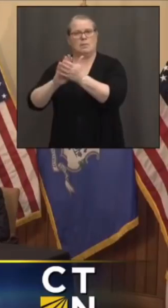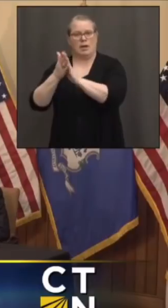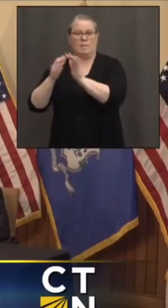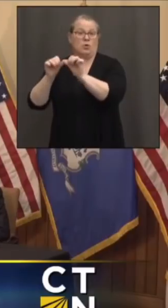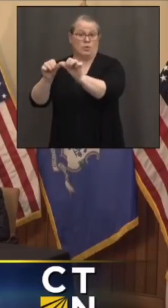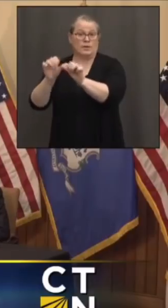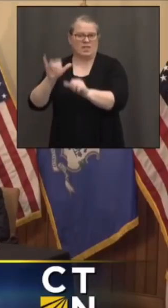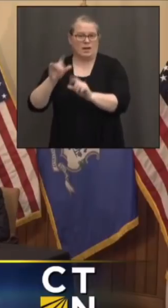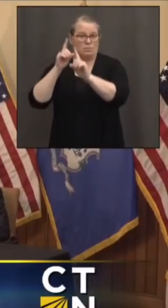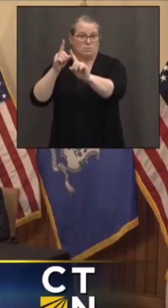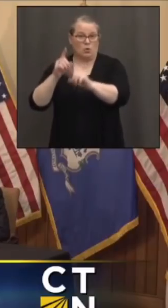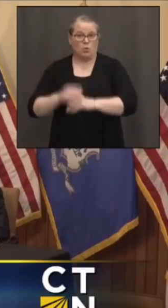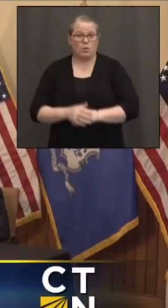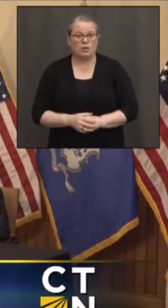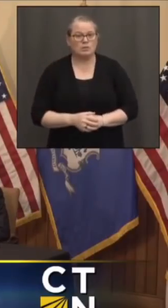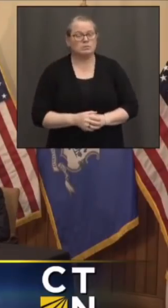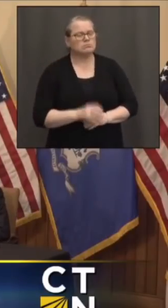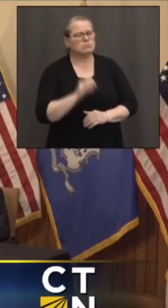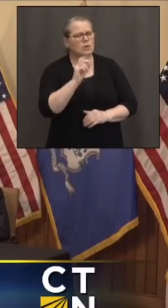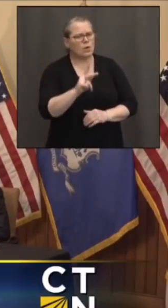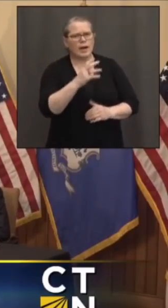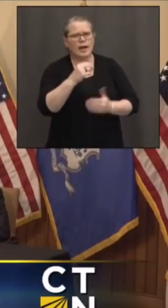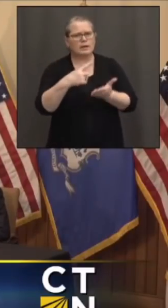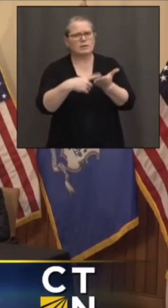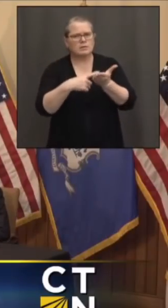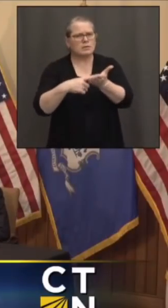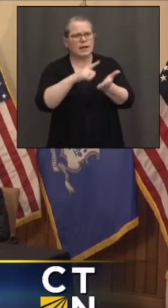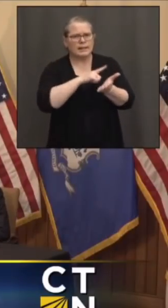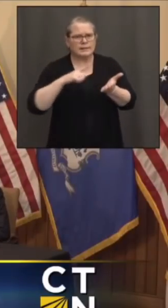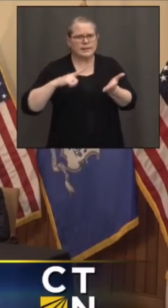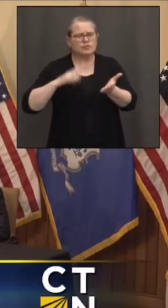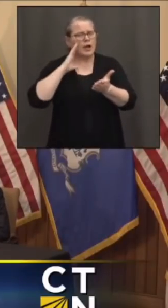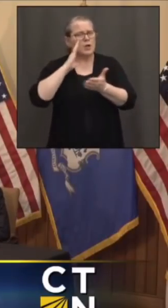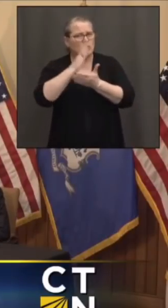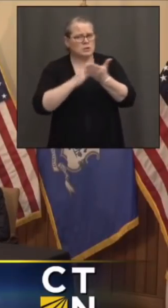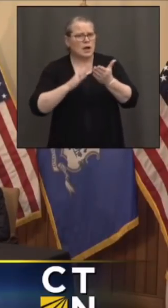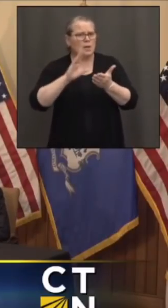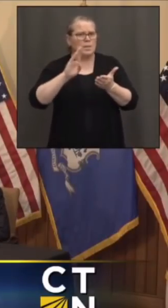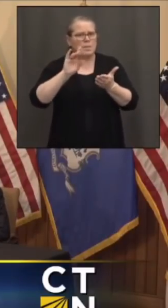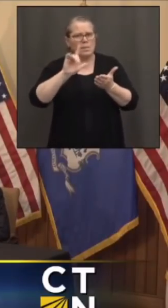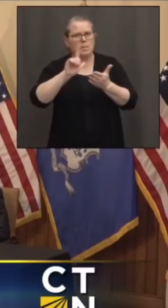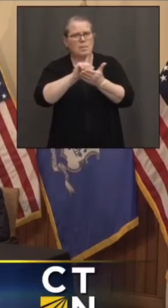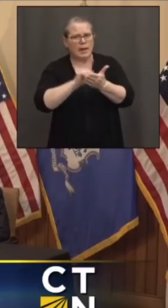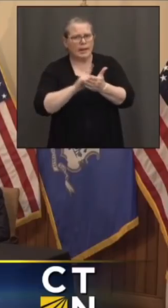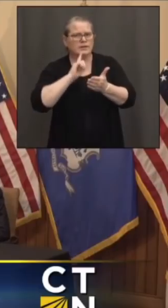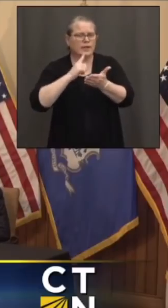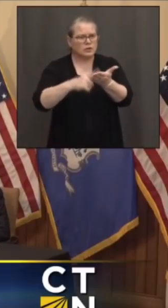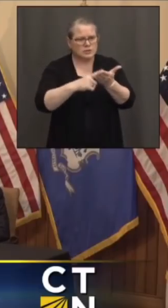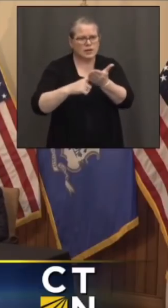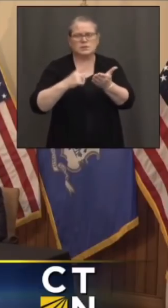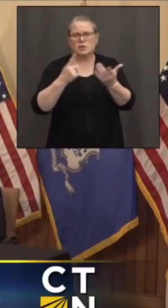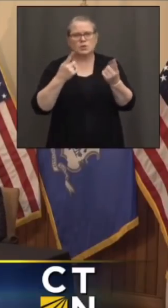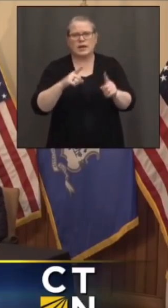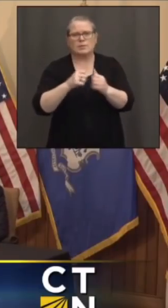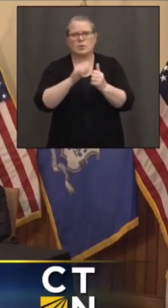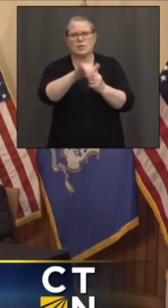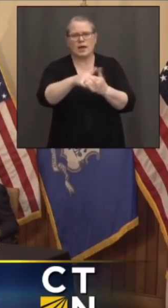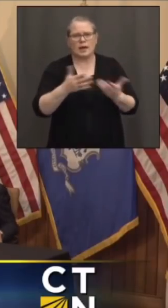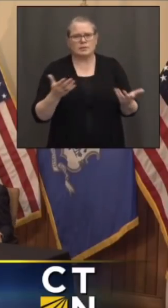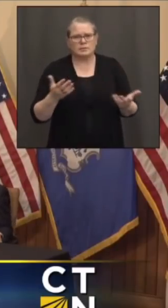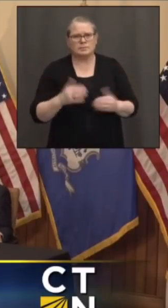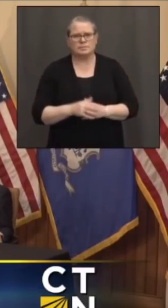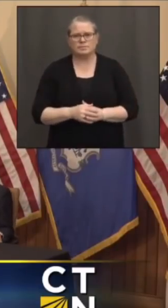permanent